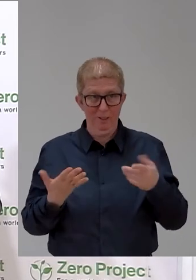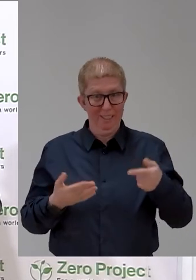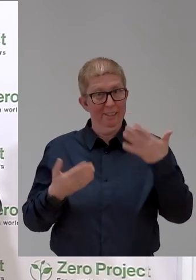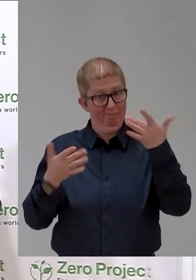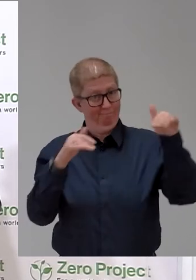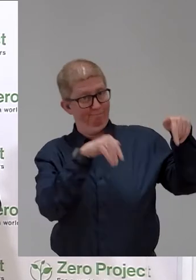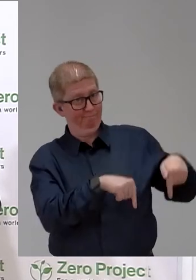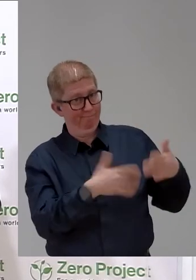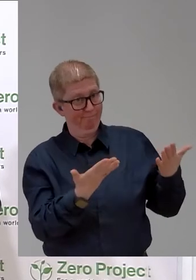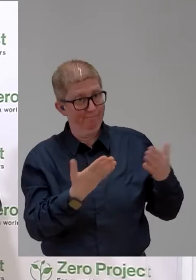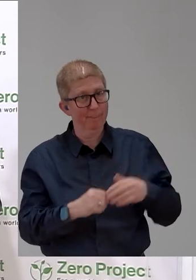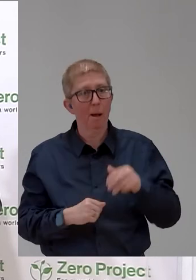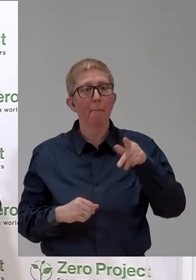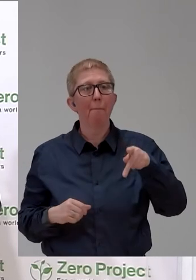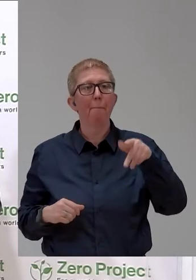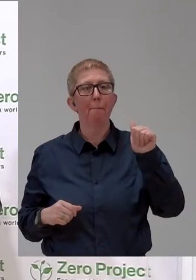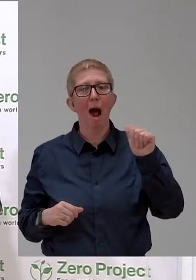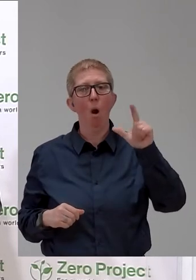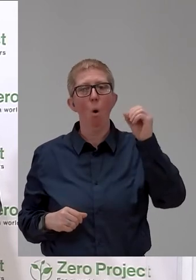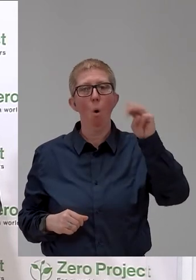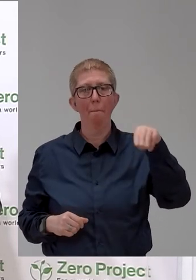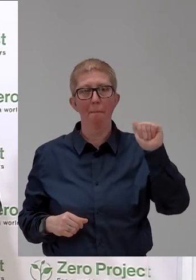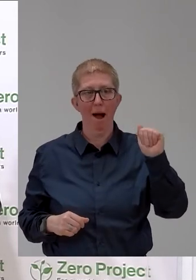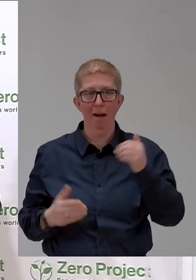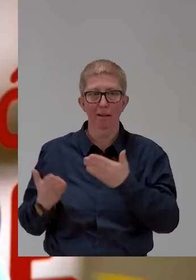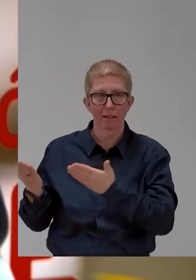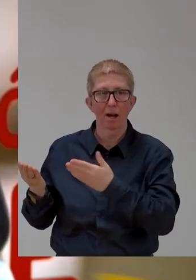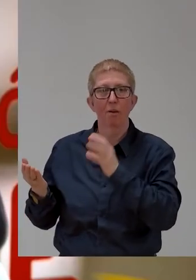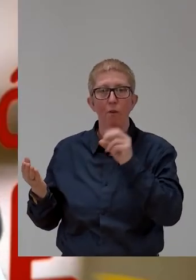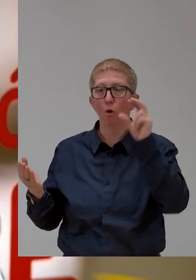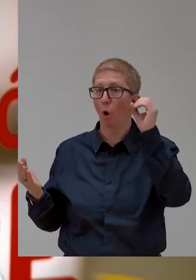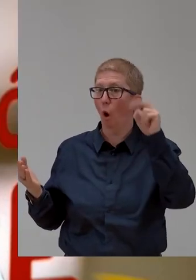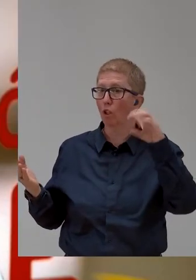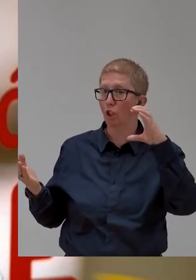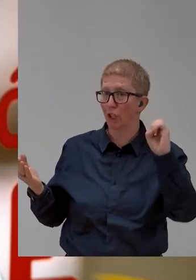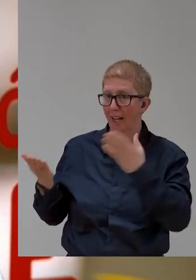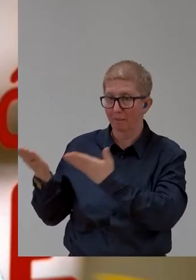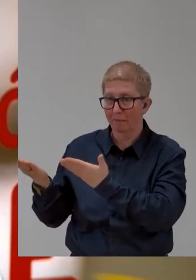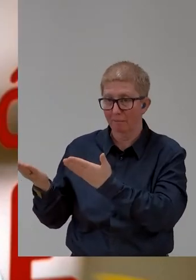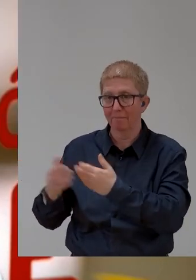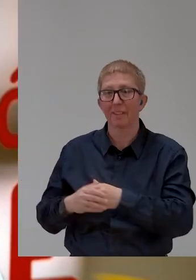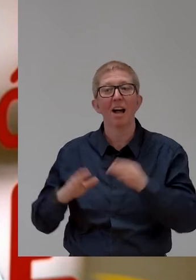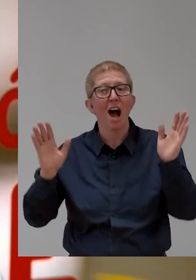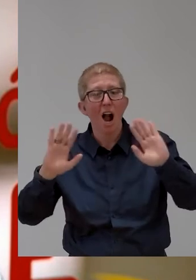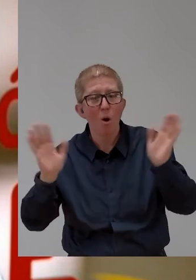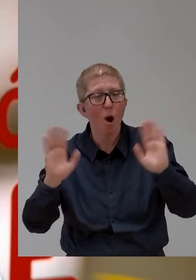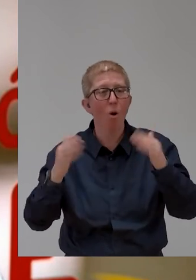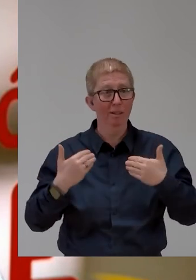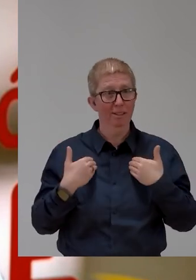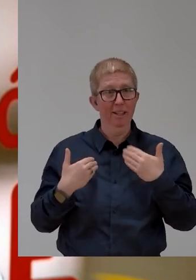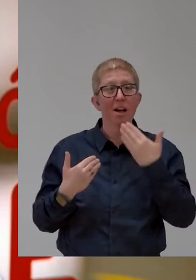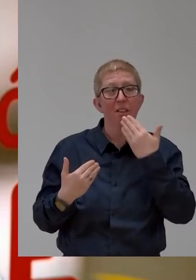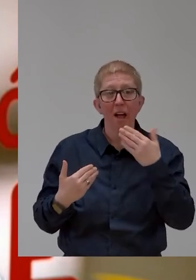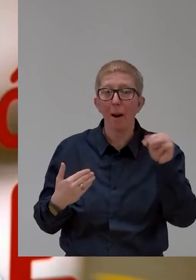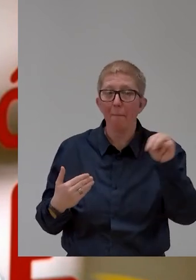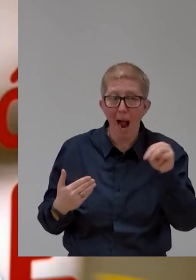-Campos from Fundación ONCE. Welcome, Paloma. Hi, welcome. Thank you very much, Michael. My sincere thanks to